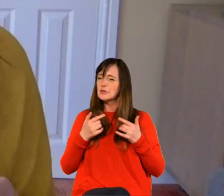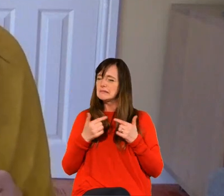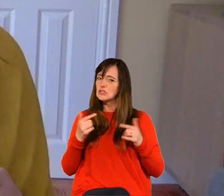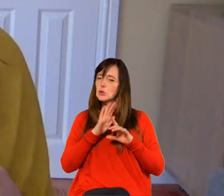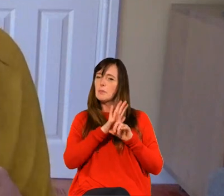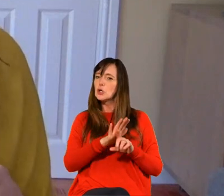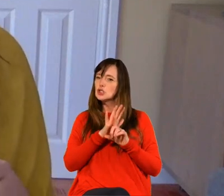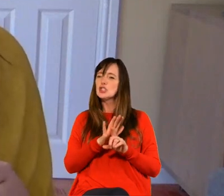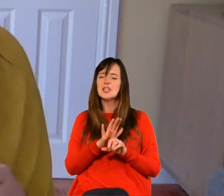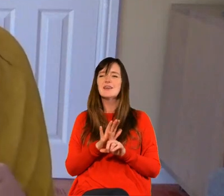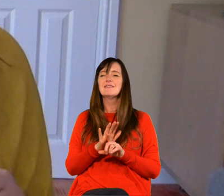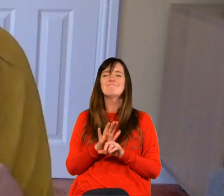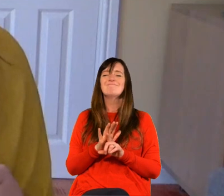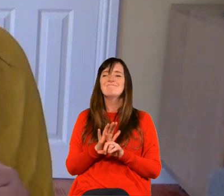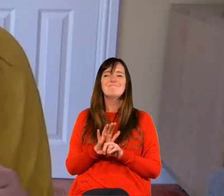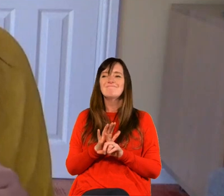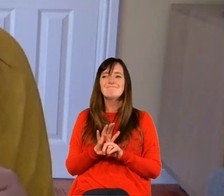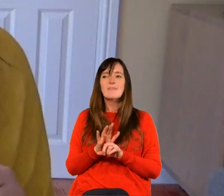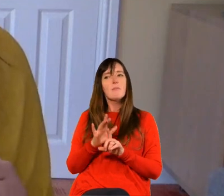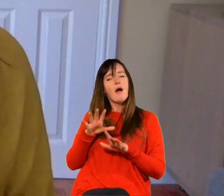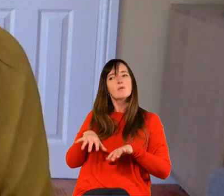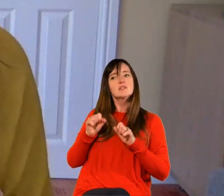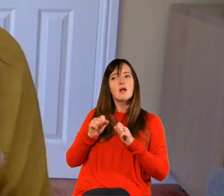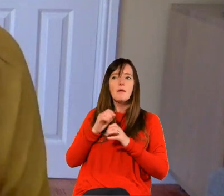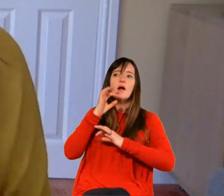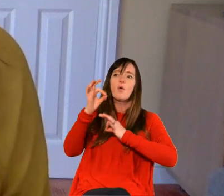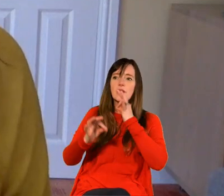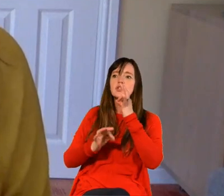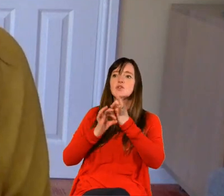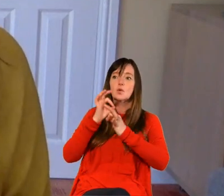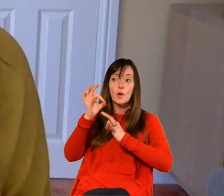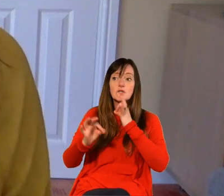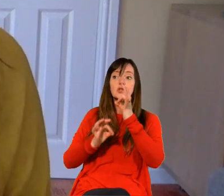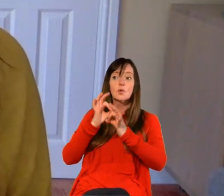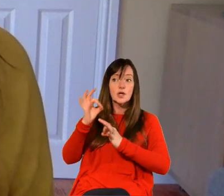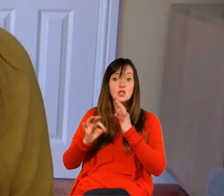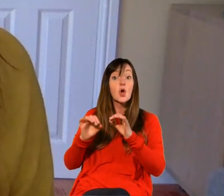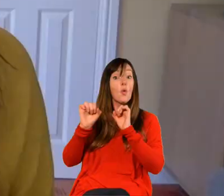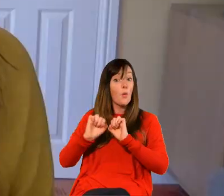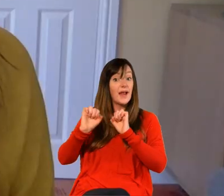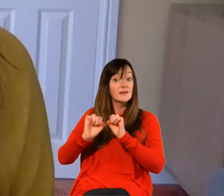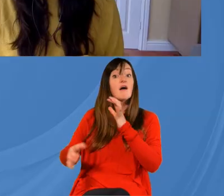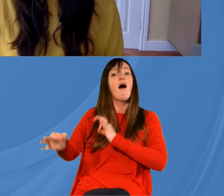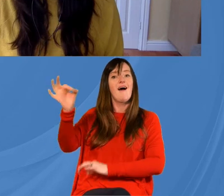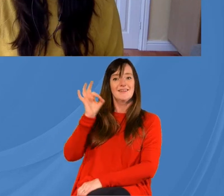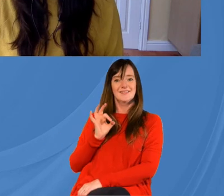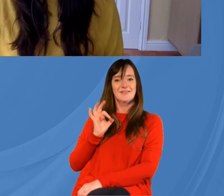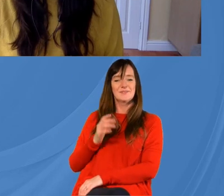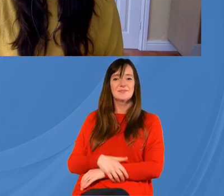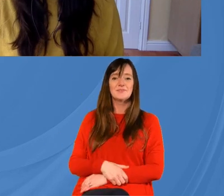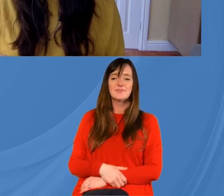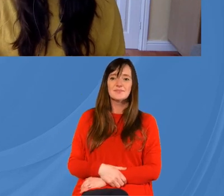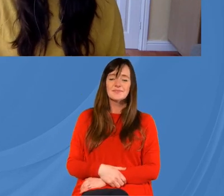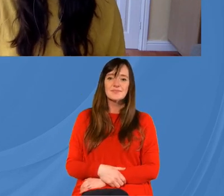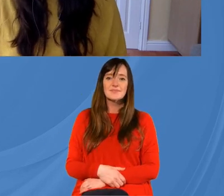aren't and i'd probably start by just asking lots and lots of questions until they ask you one back that's lovely very helpful i've got